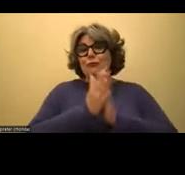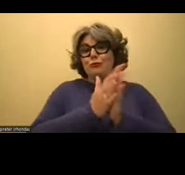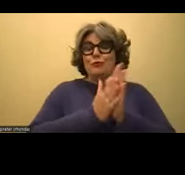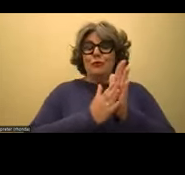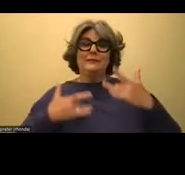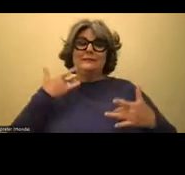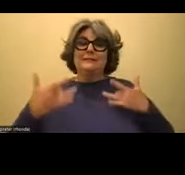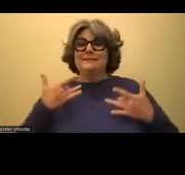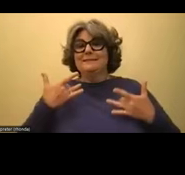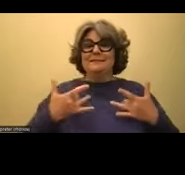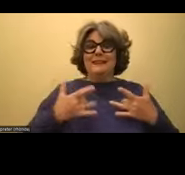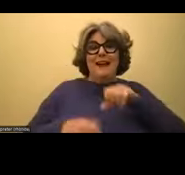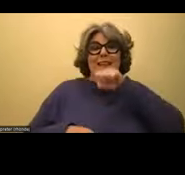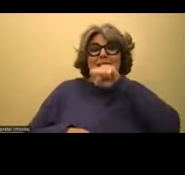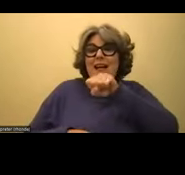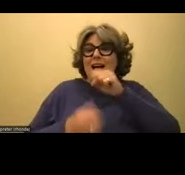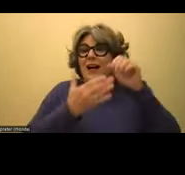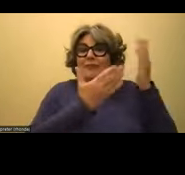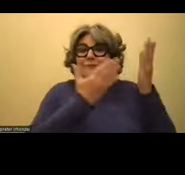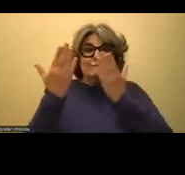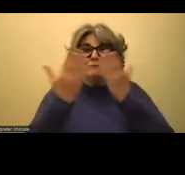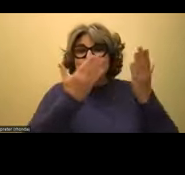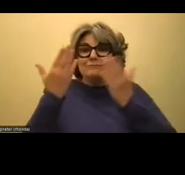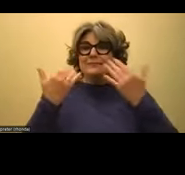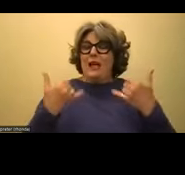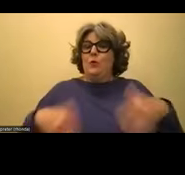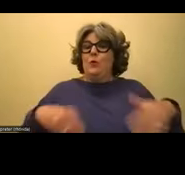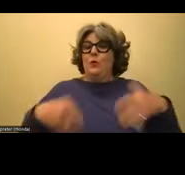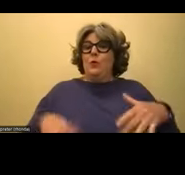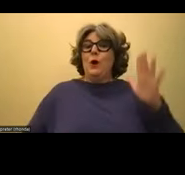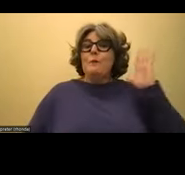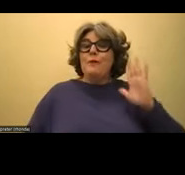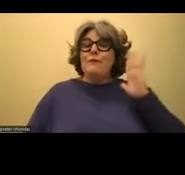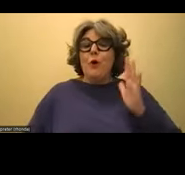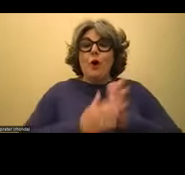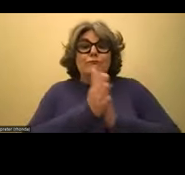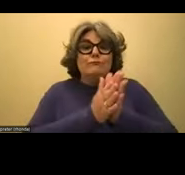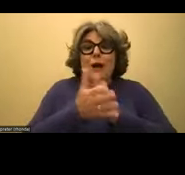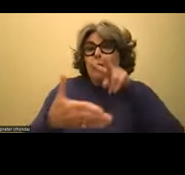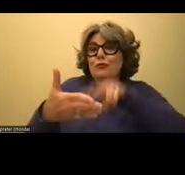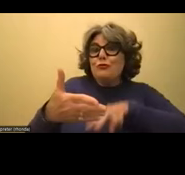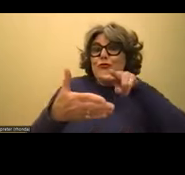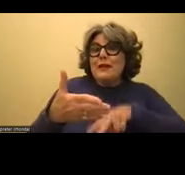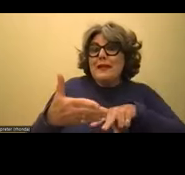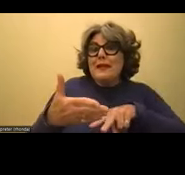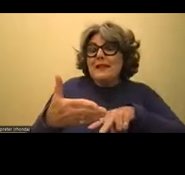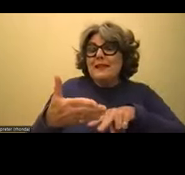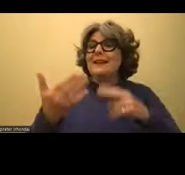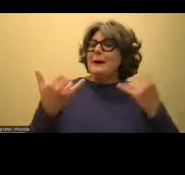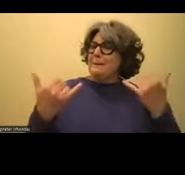reading, and I don't think I would be able to pick up a hard copy book and like be like, oh yeah, I want to read that without